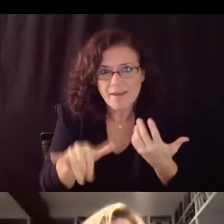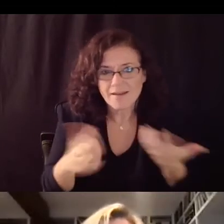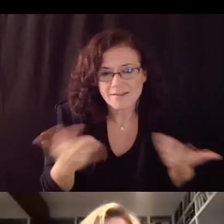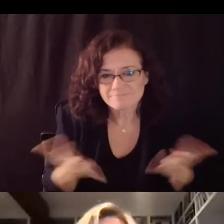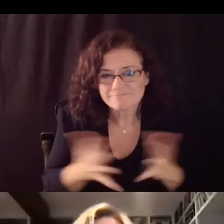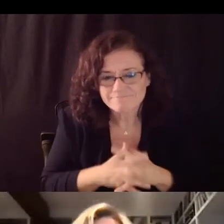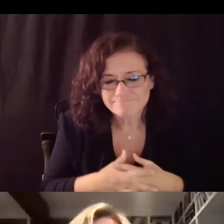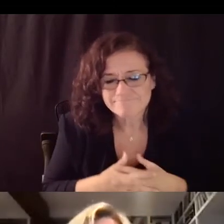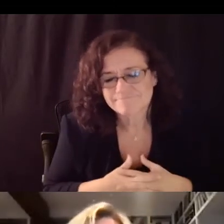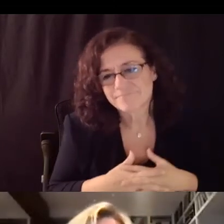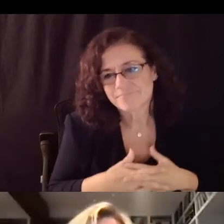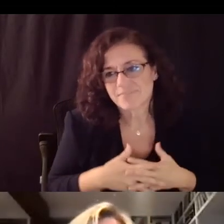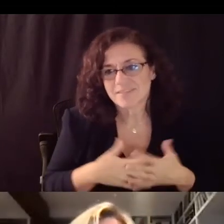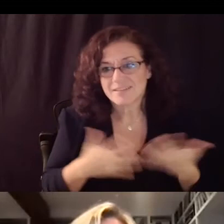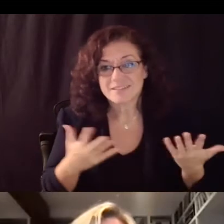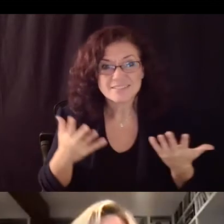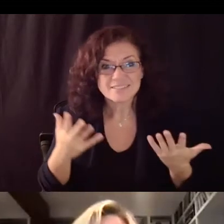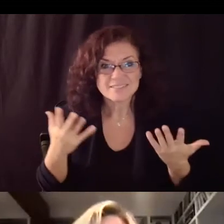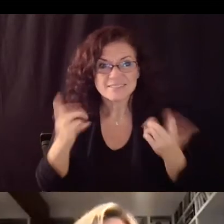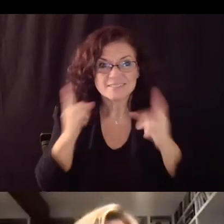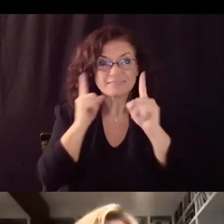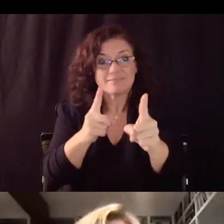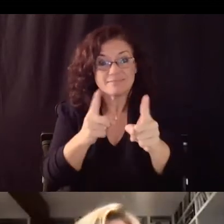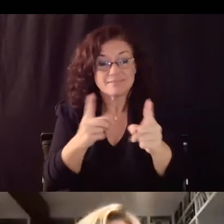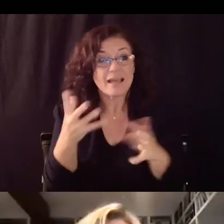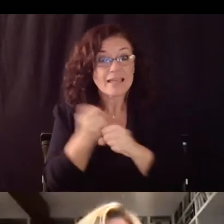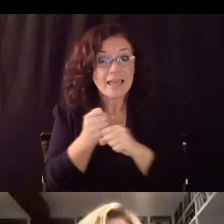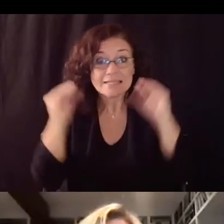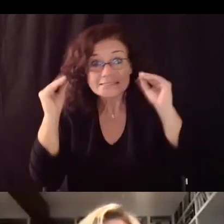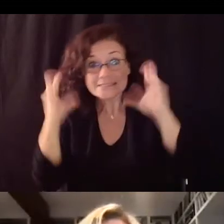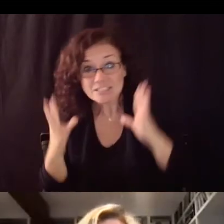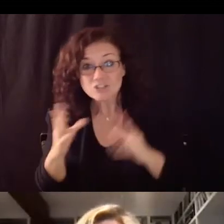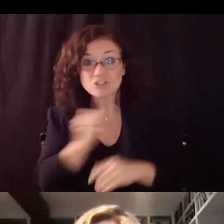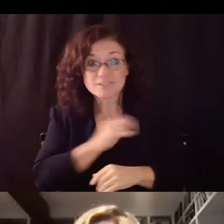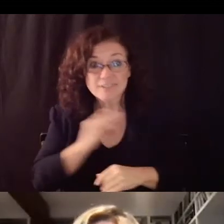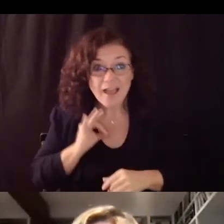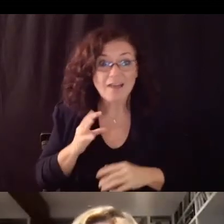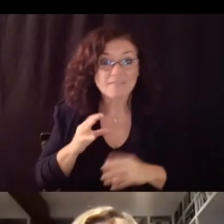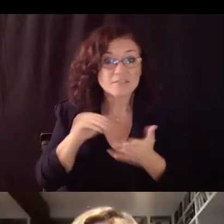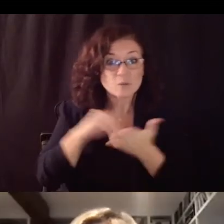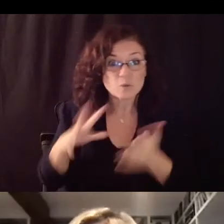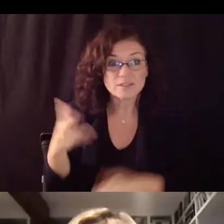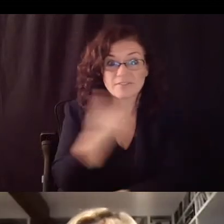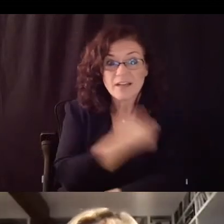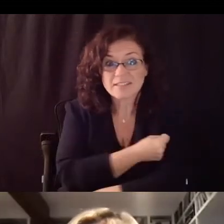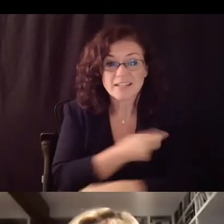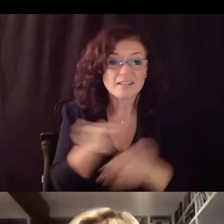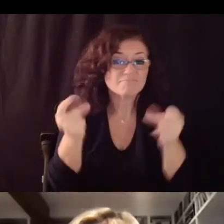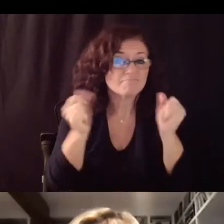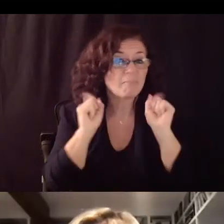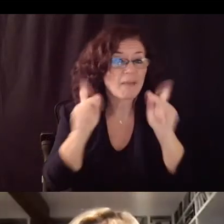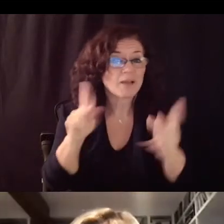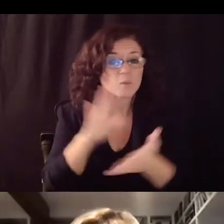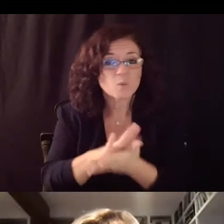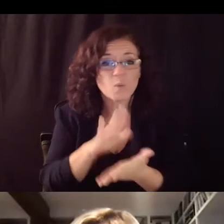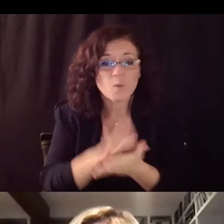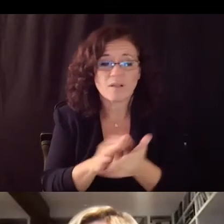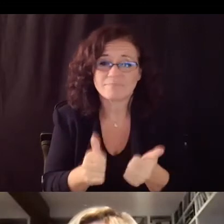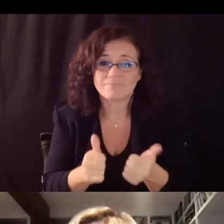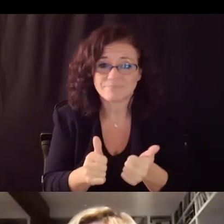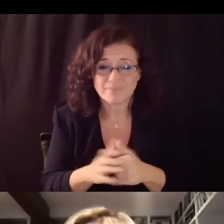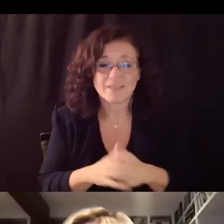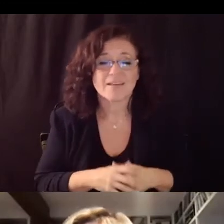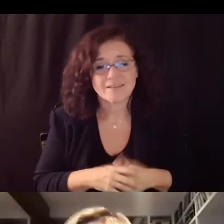staff vaccinated so that we can get kids back in school most safely um is such a goal for us all so i just wanted to say that publicly